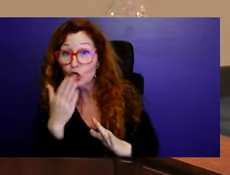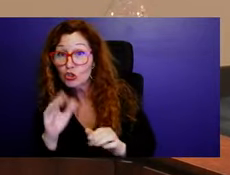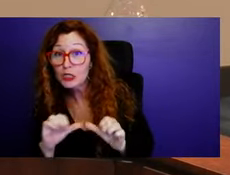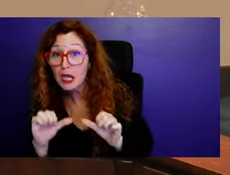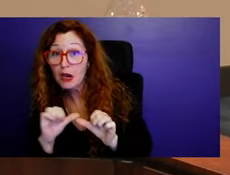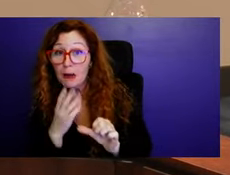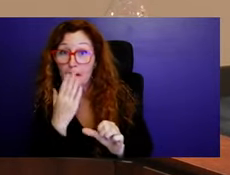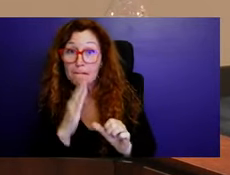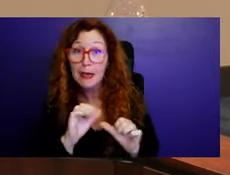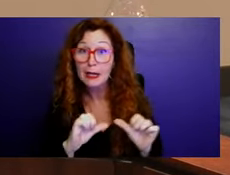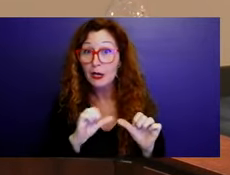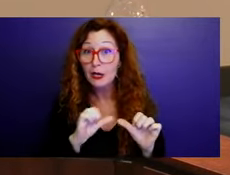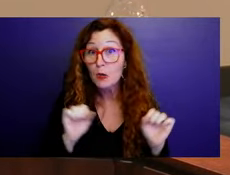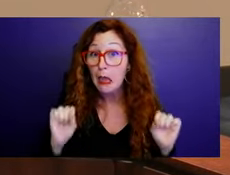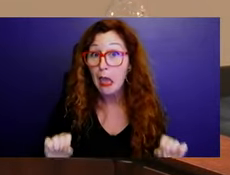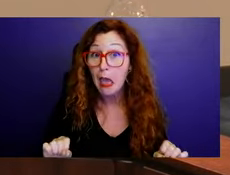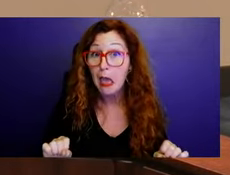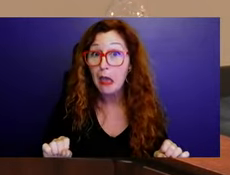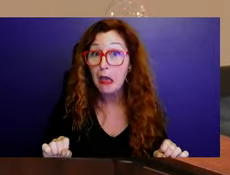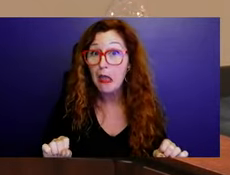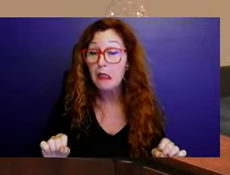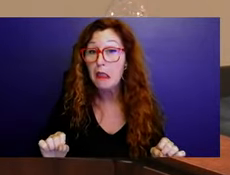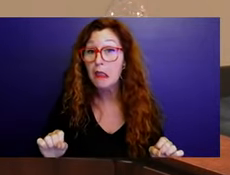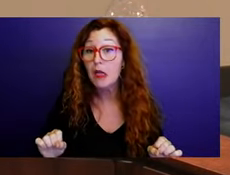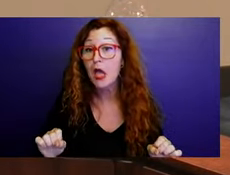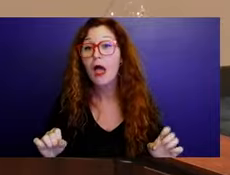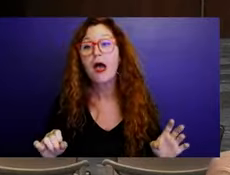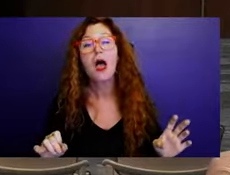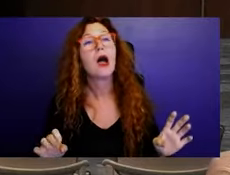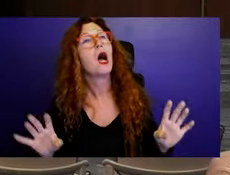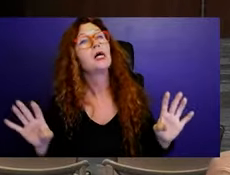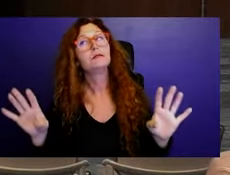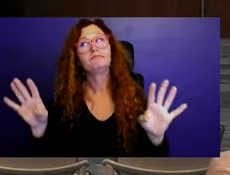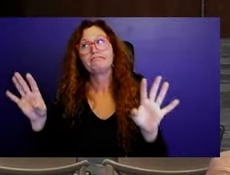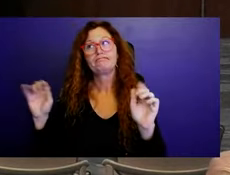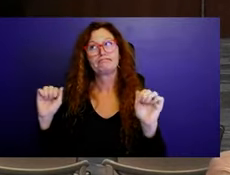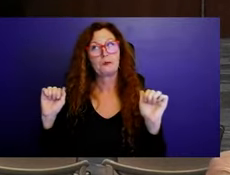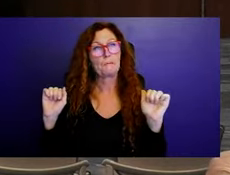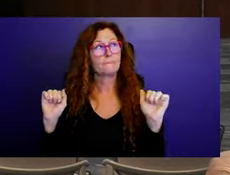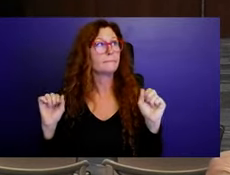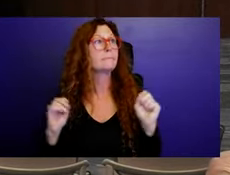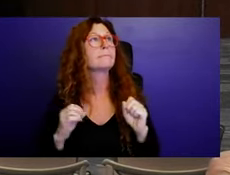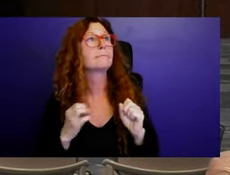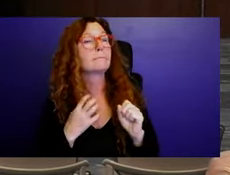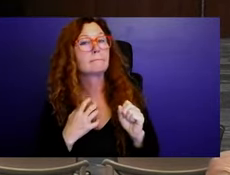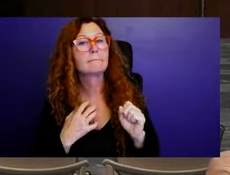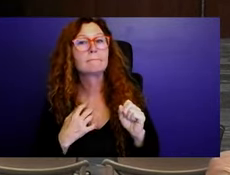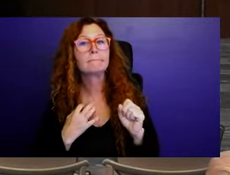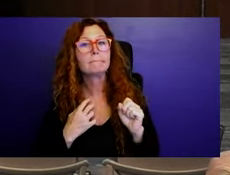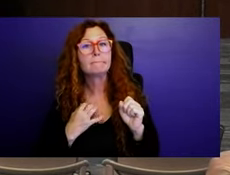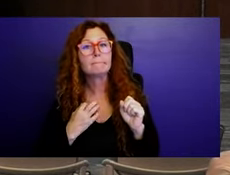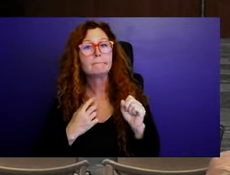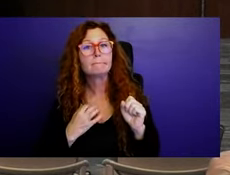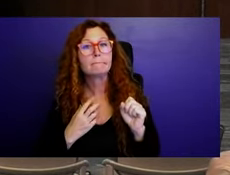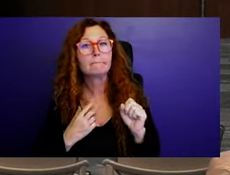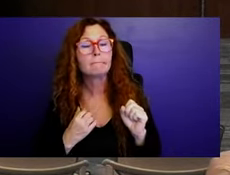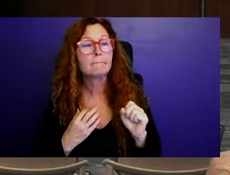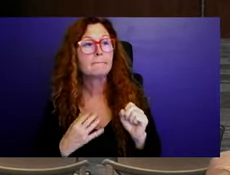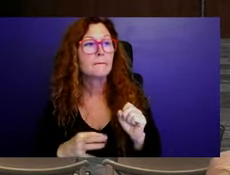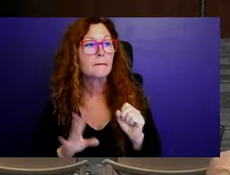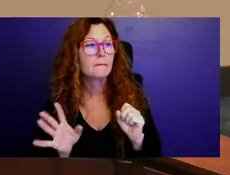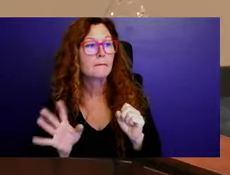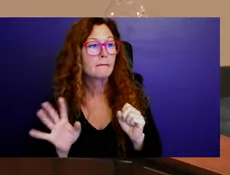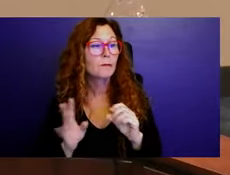I'm not just being straightforward, right? I mean, it'll, it'll help us what makes best for the city more advantageous and what it can,